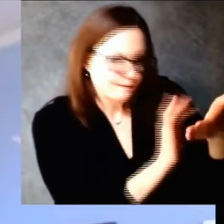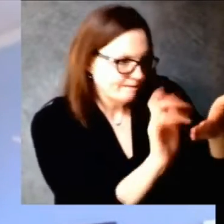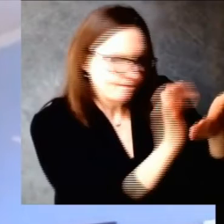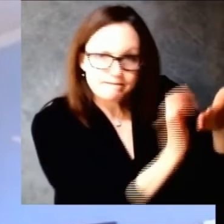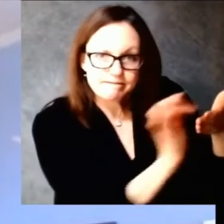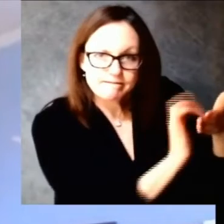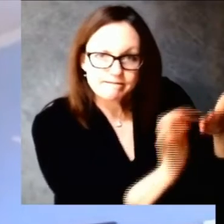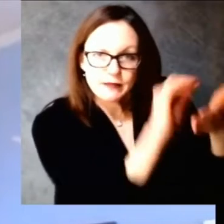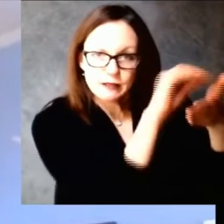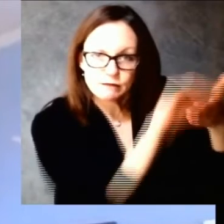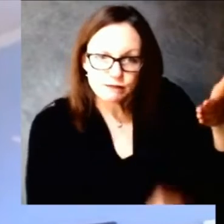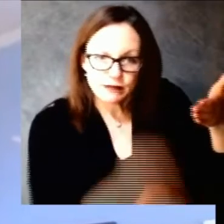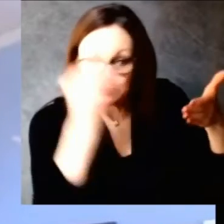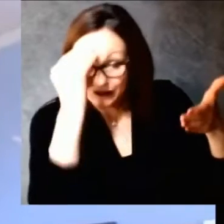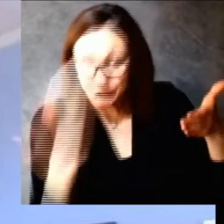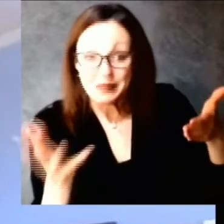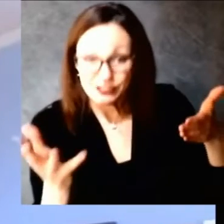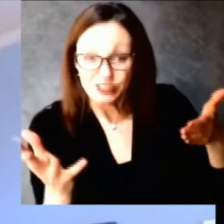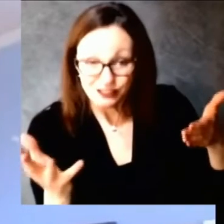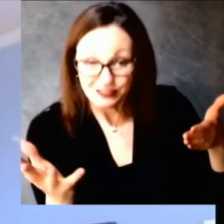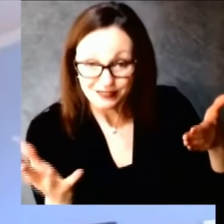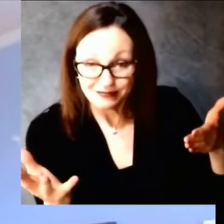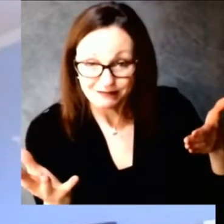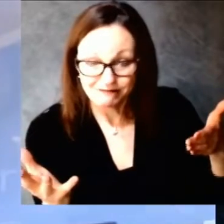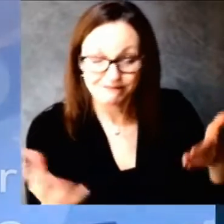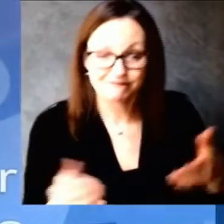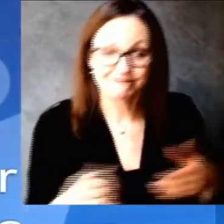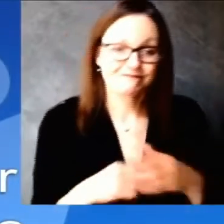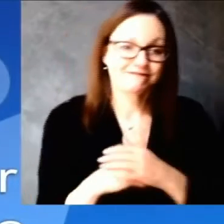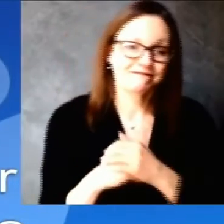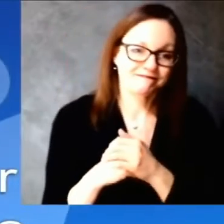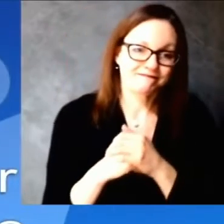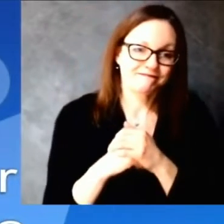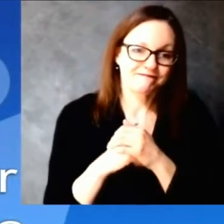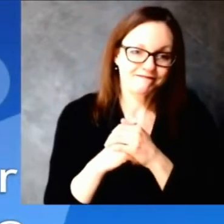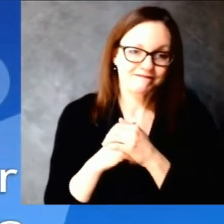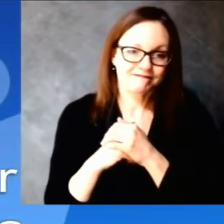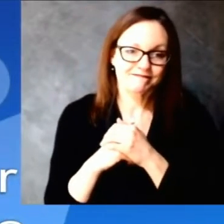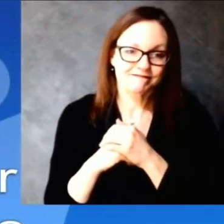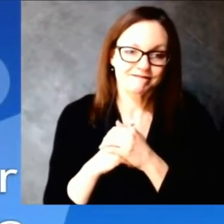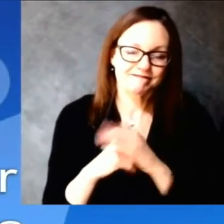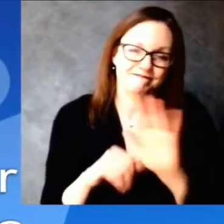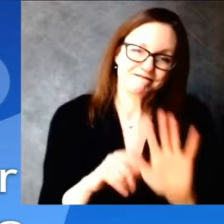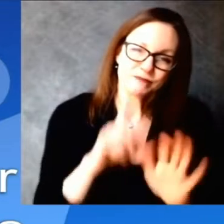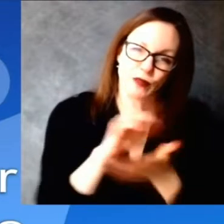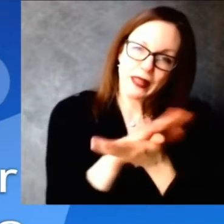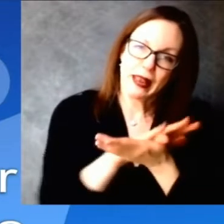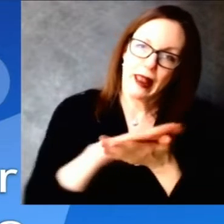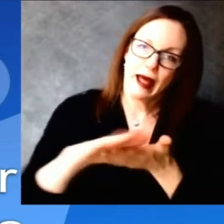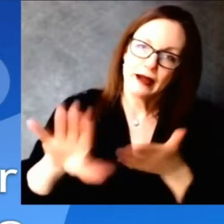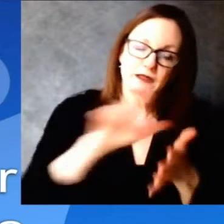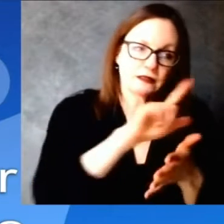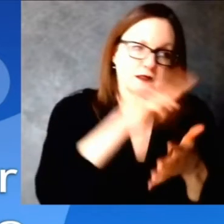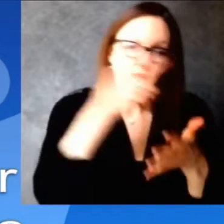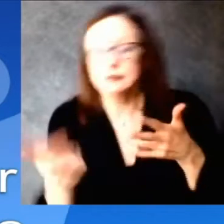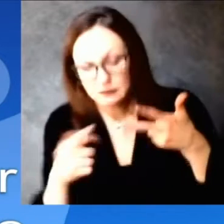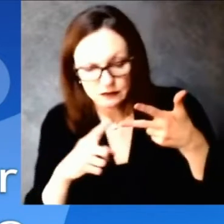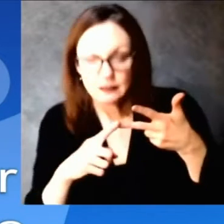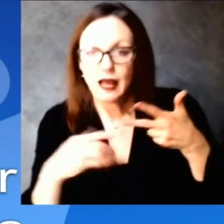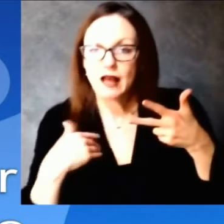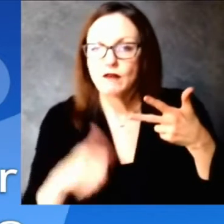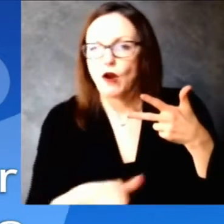eligible in wisconsin to receive vaccine thank you for that uh adam duckster news 3